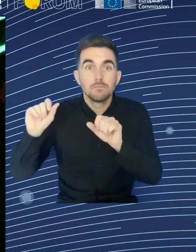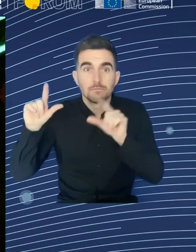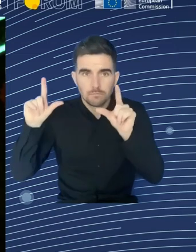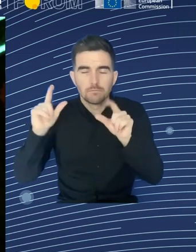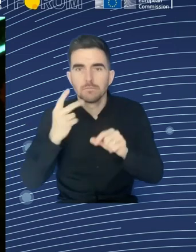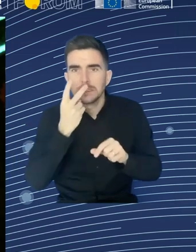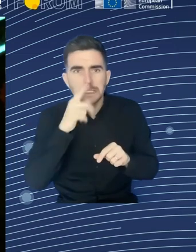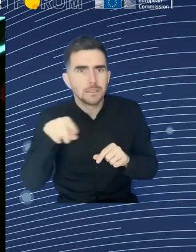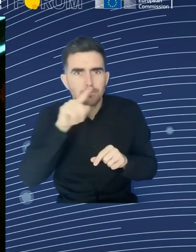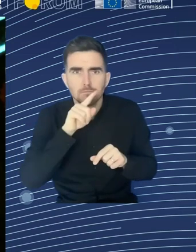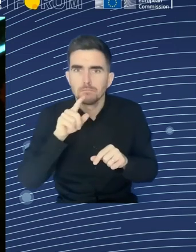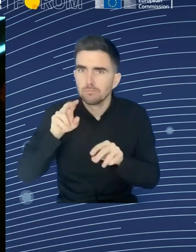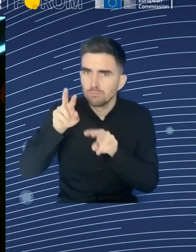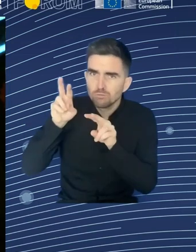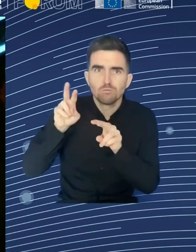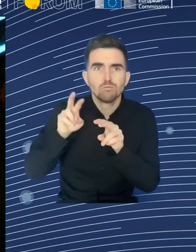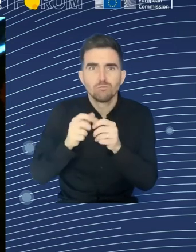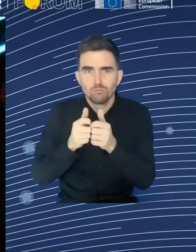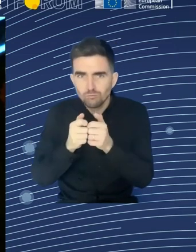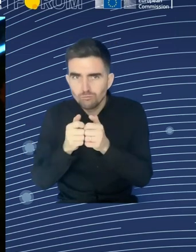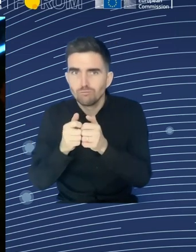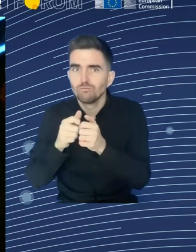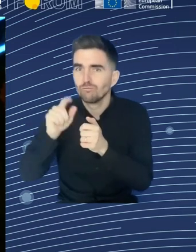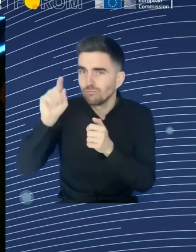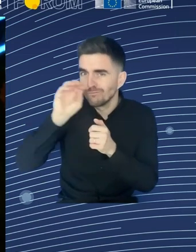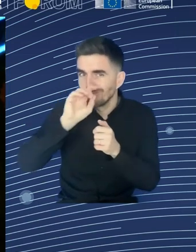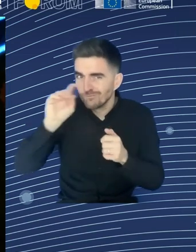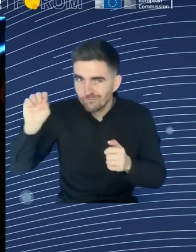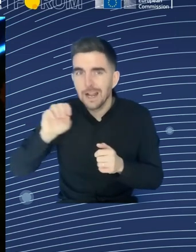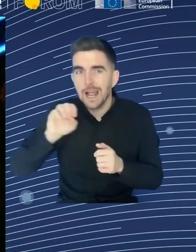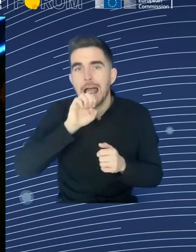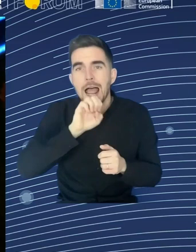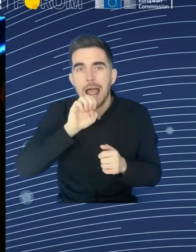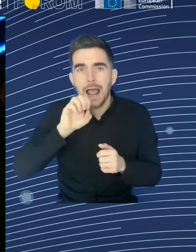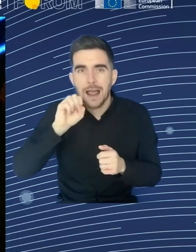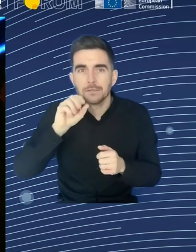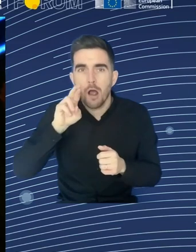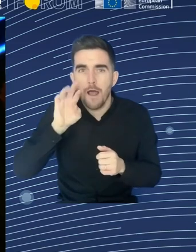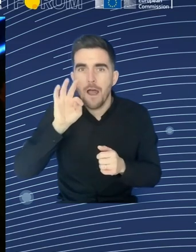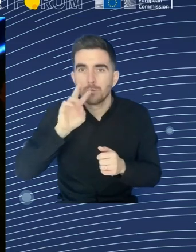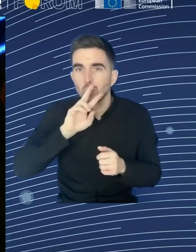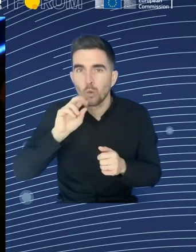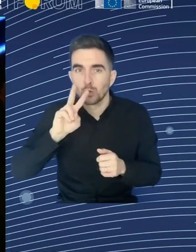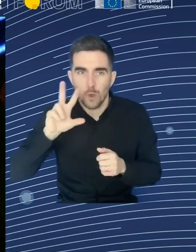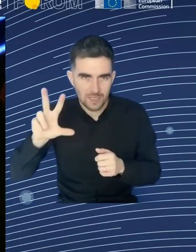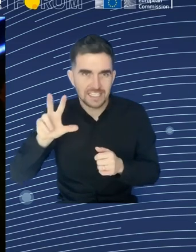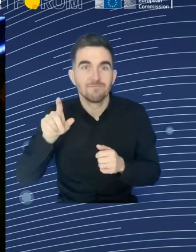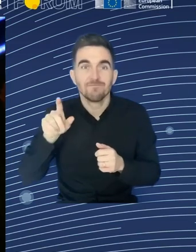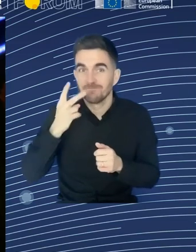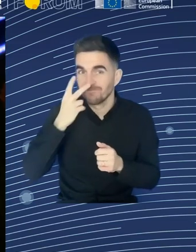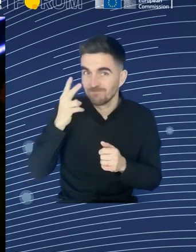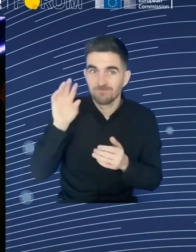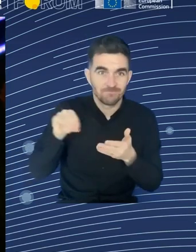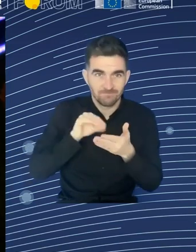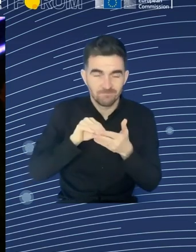digitalization and technological change, climate change and the green transition, or geopolitical developments. So fingers on buzzers,